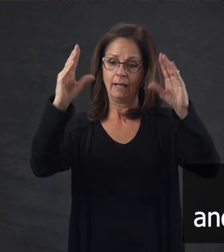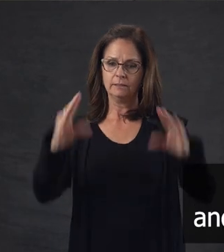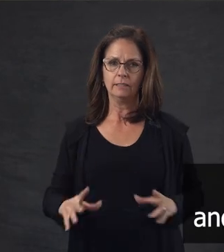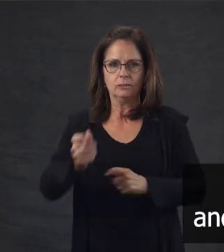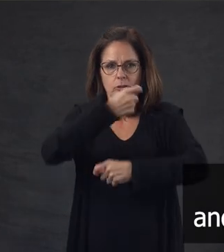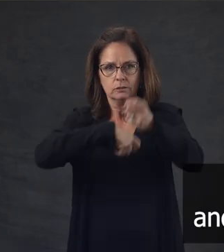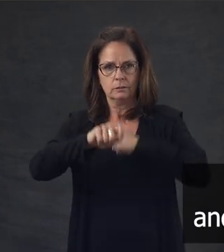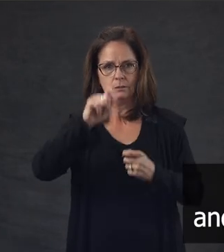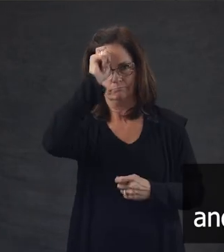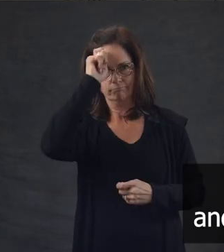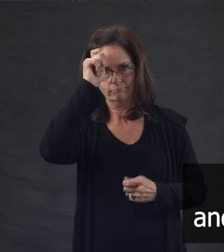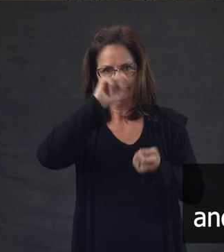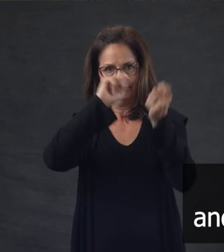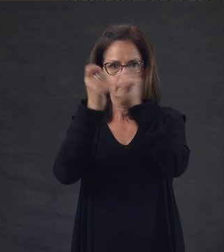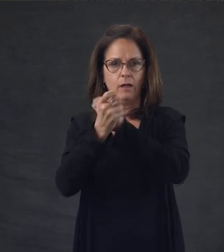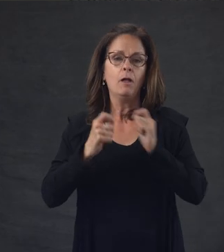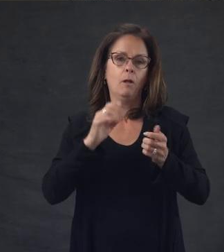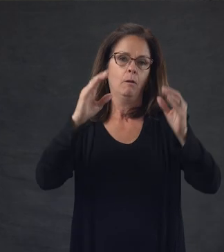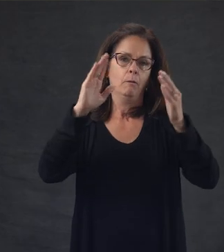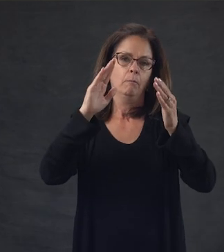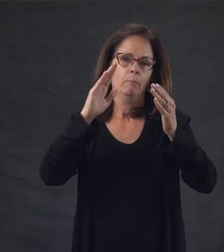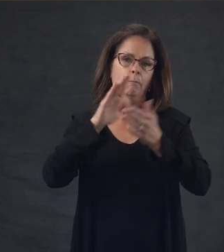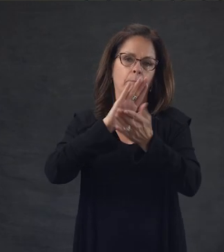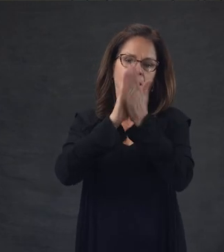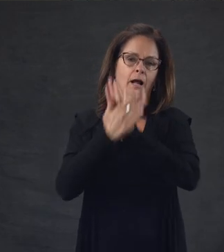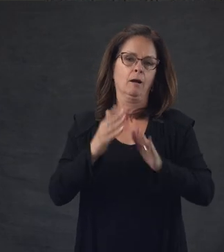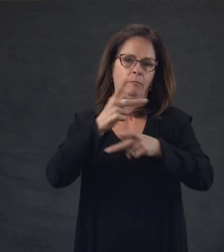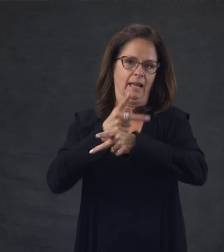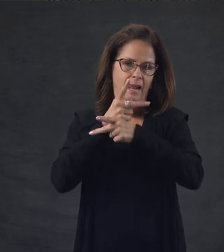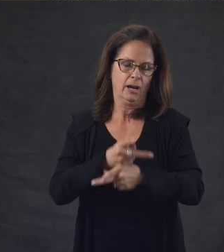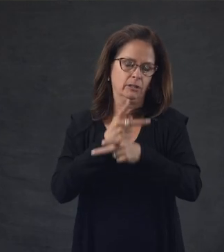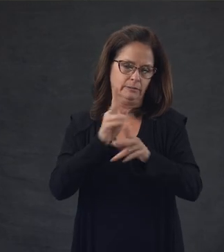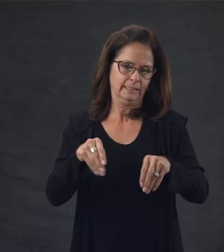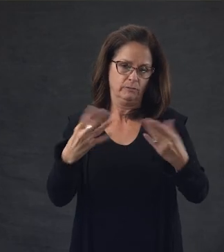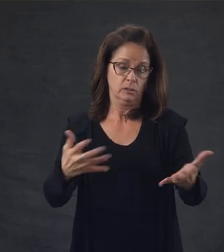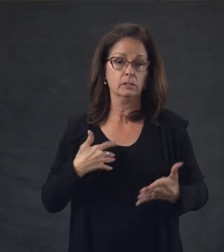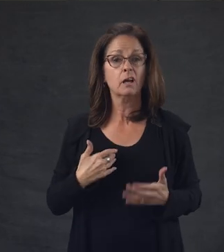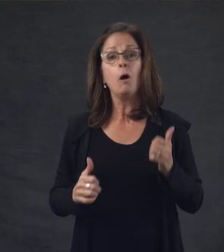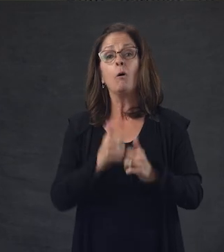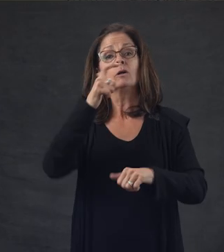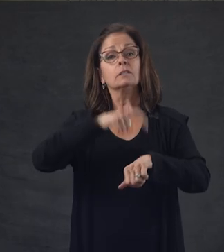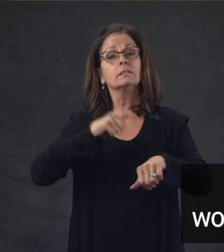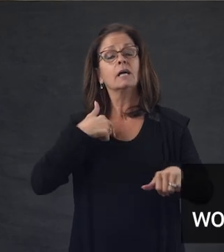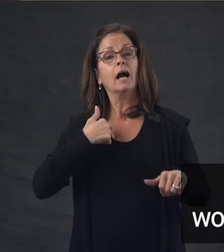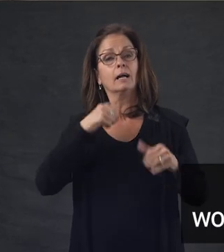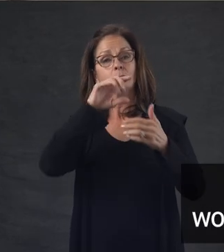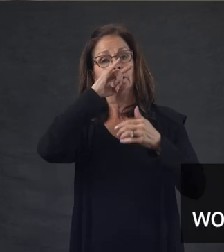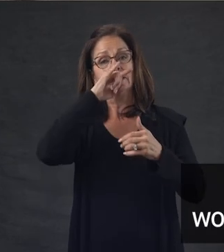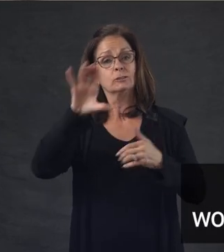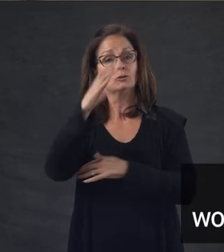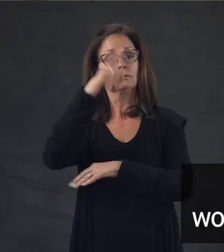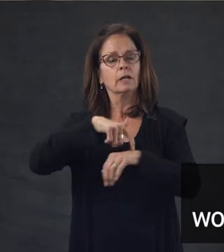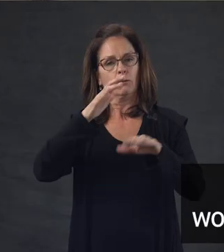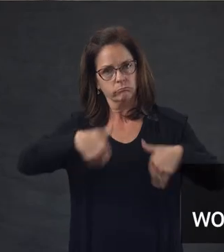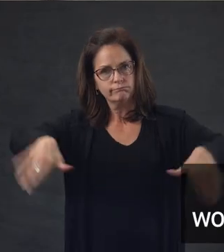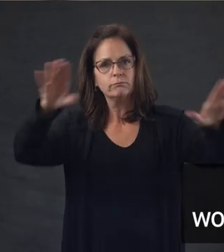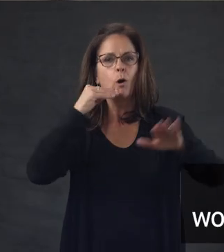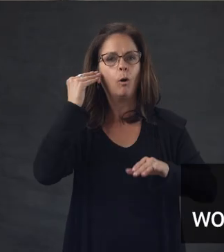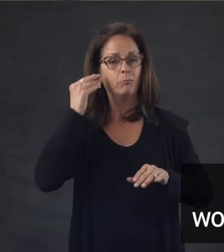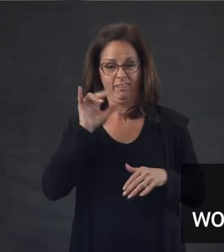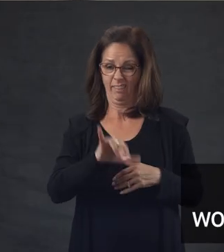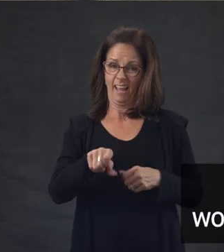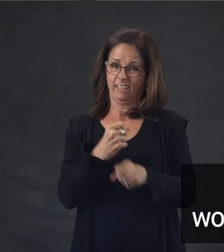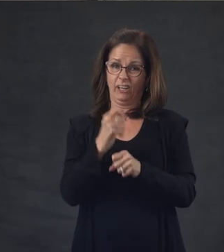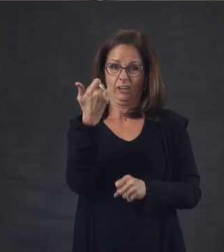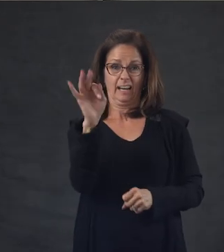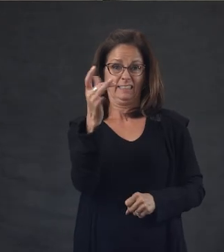pitched in as caregivers. Colorado Index articles about teachers nursing students Christmas break and holiday celebrations. Normally, many students would have gone